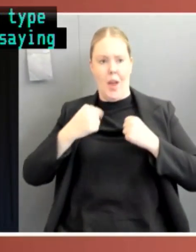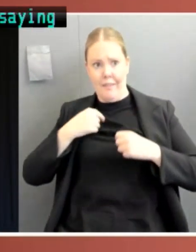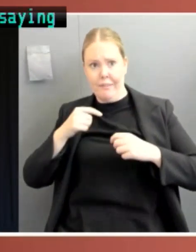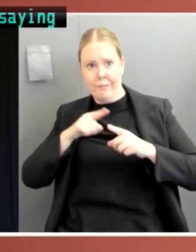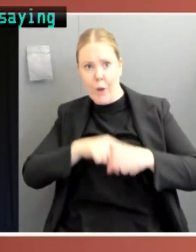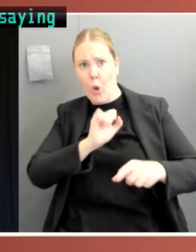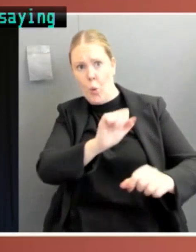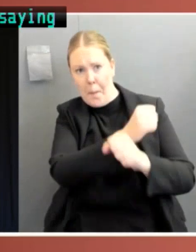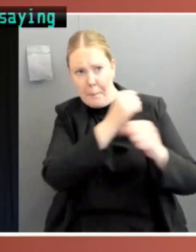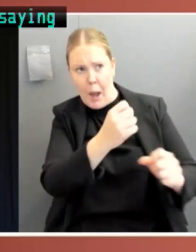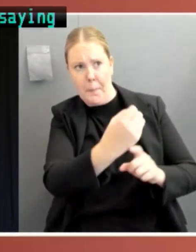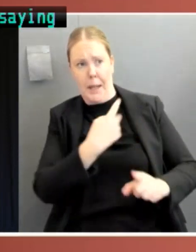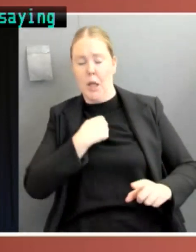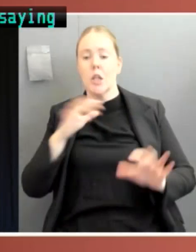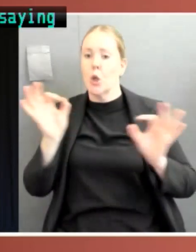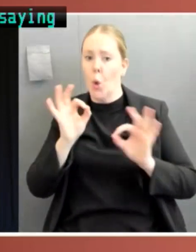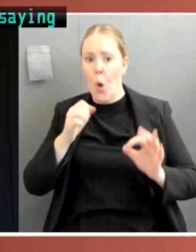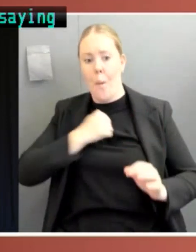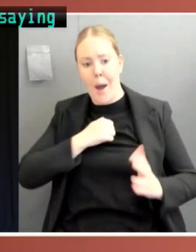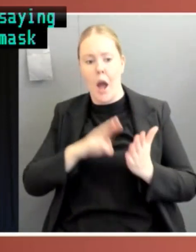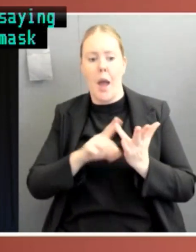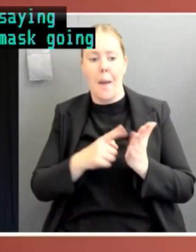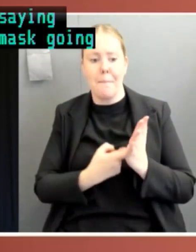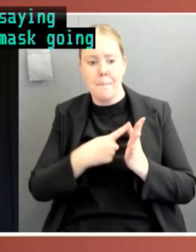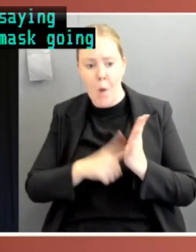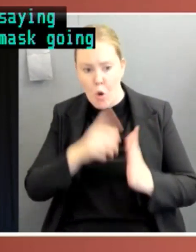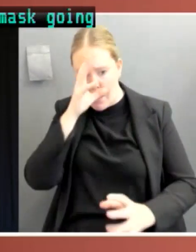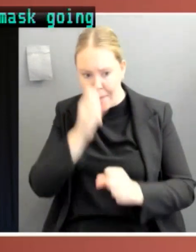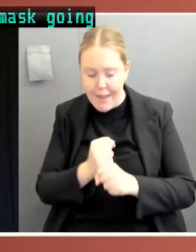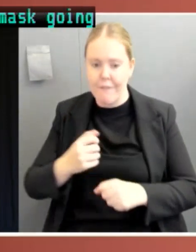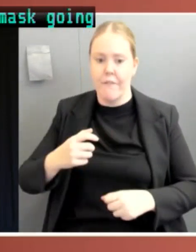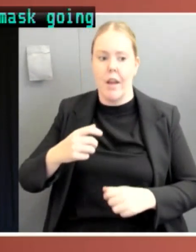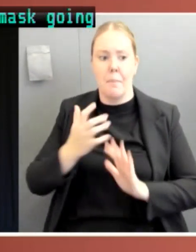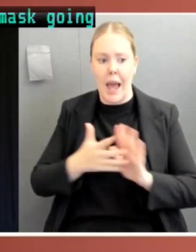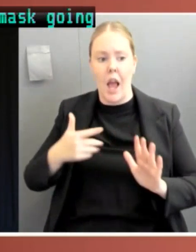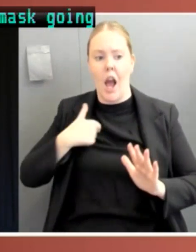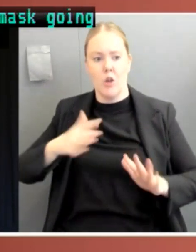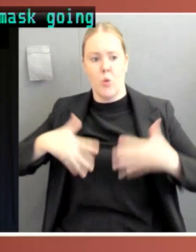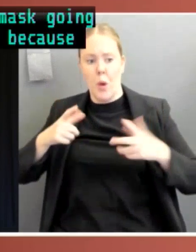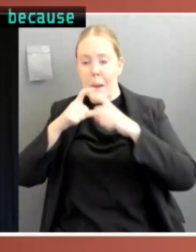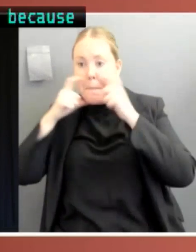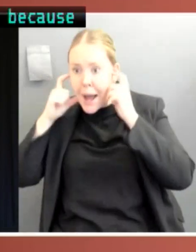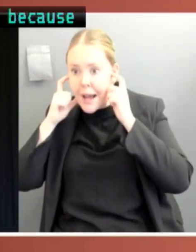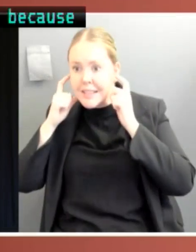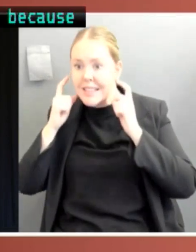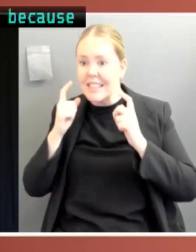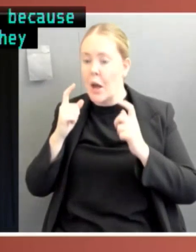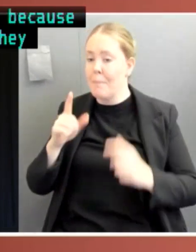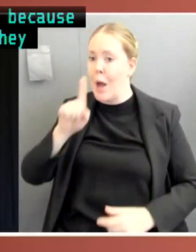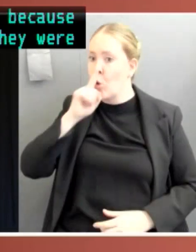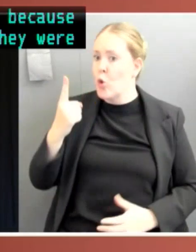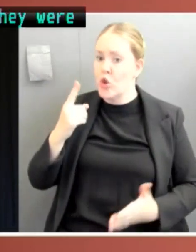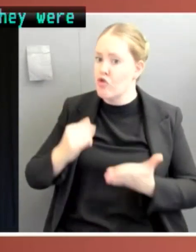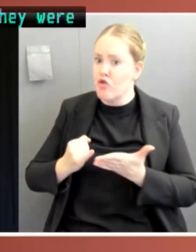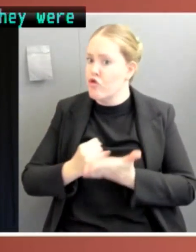were feeling the full force of the law and their views, however we might agree or disagree with them, just weren't being ventilated, weren't being considered, weren't being debated